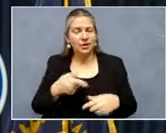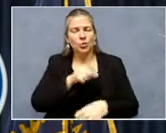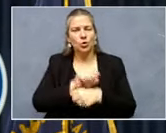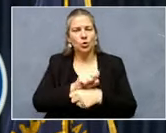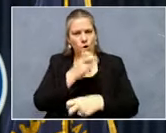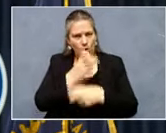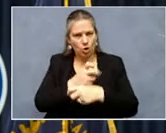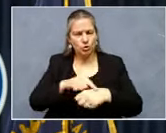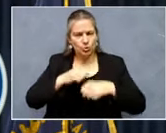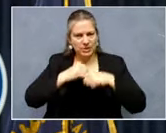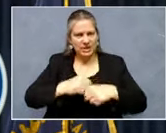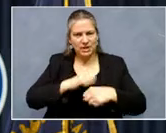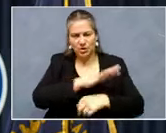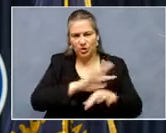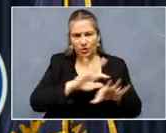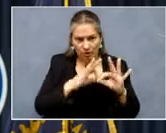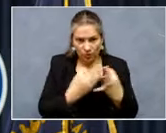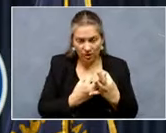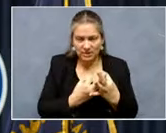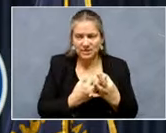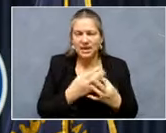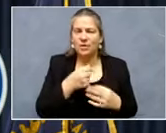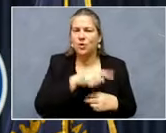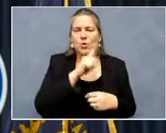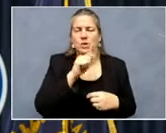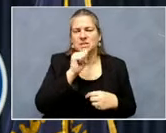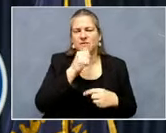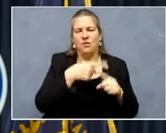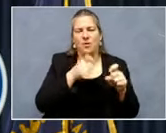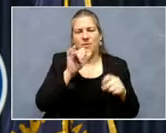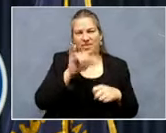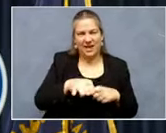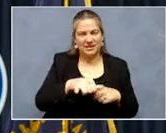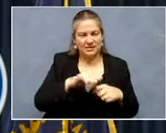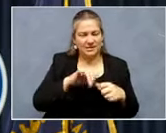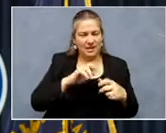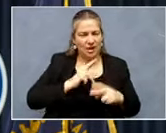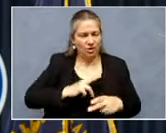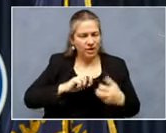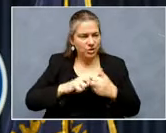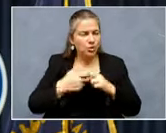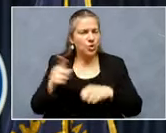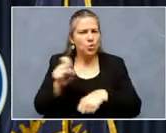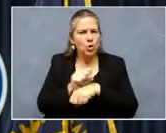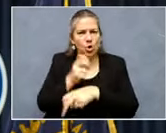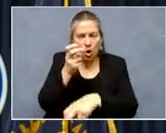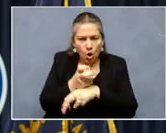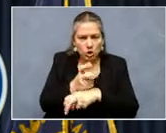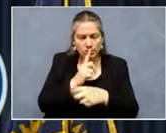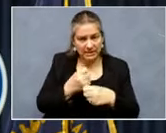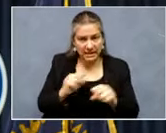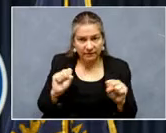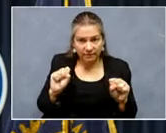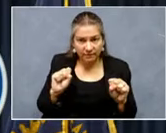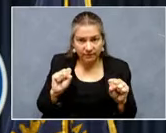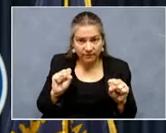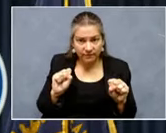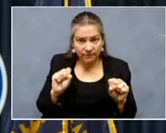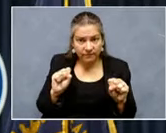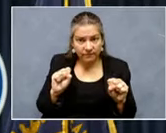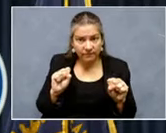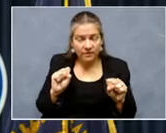loved one and those that are suffering from those conditions. I think I've worked very hard to stay safe, but I think a